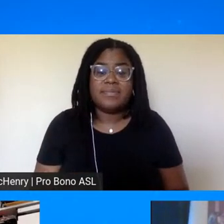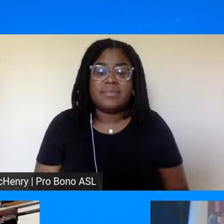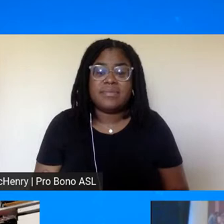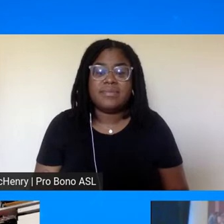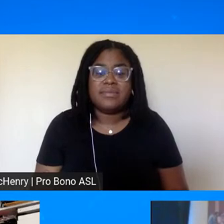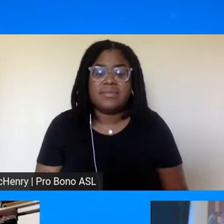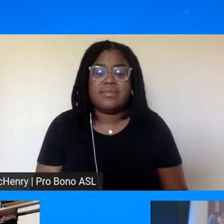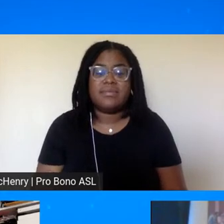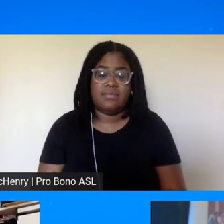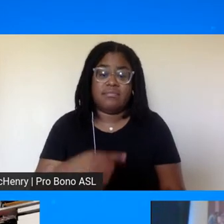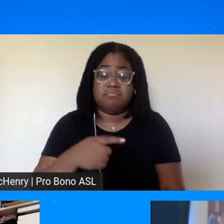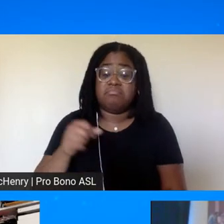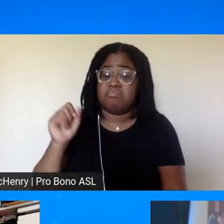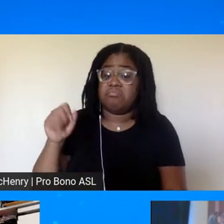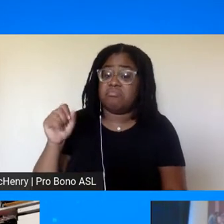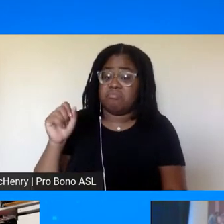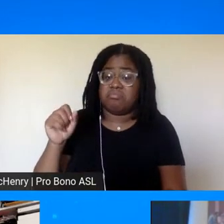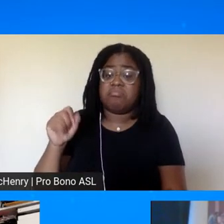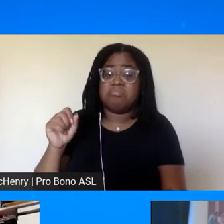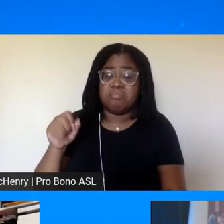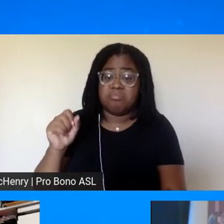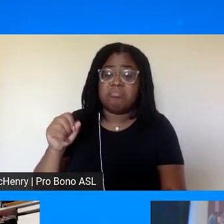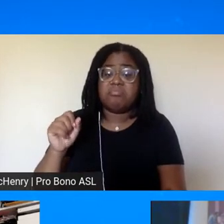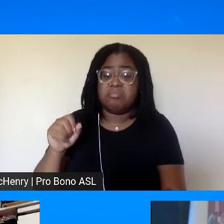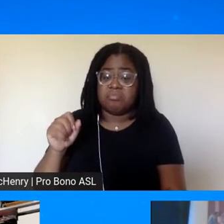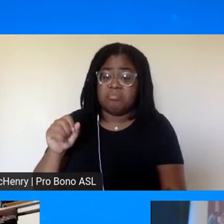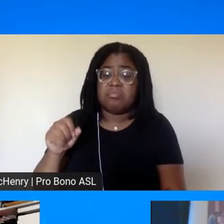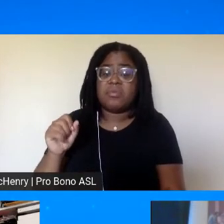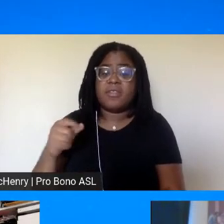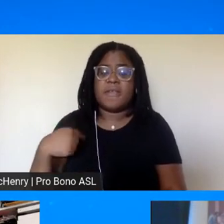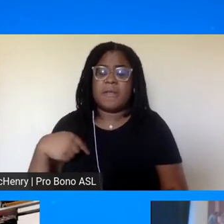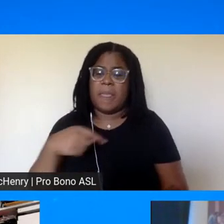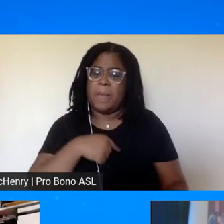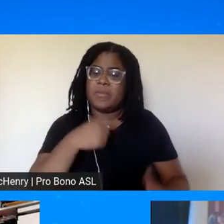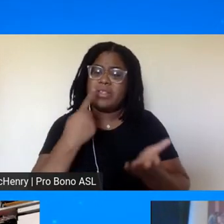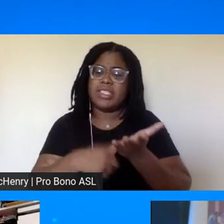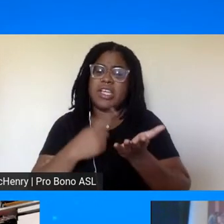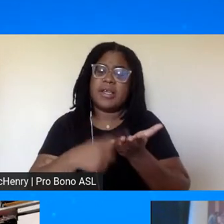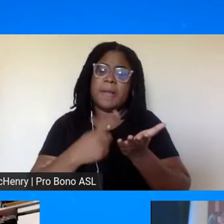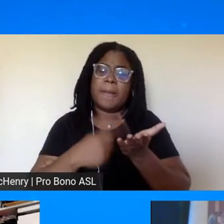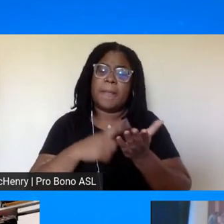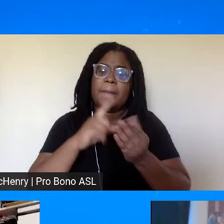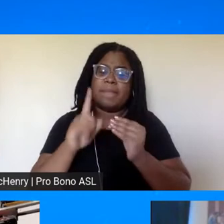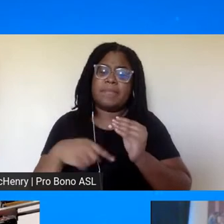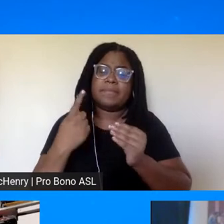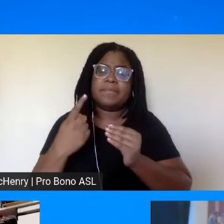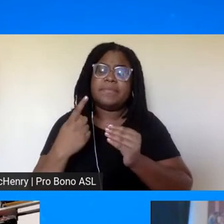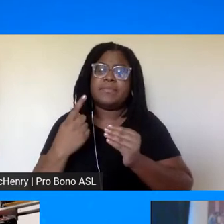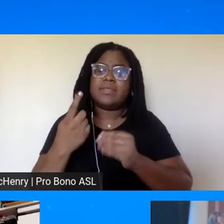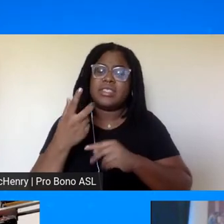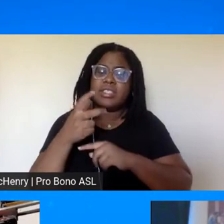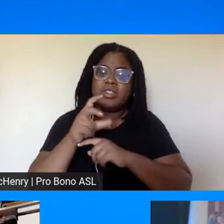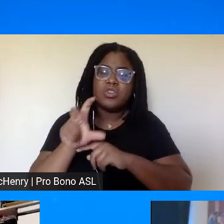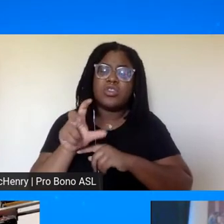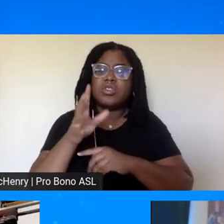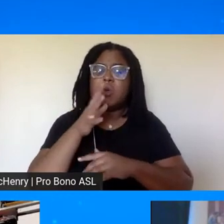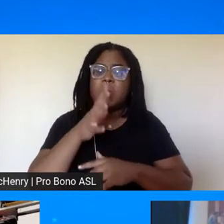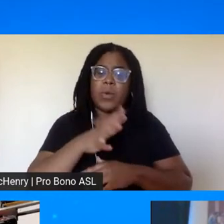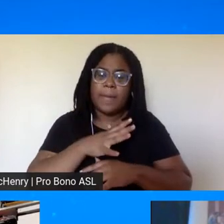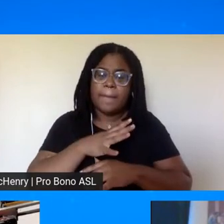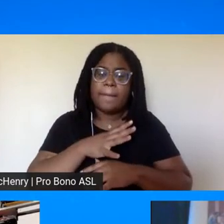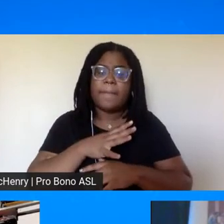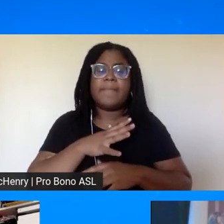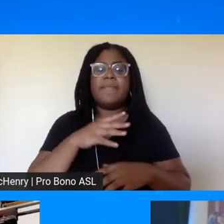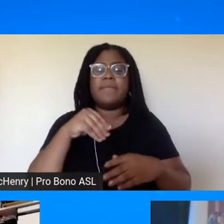indeed you know indeed dr king you know when we were talking about um what were the contributions of women to the